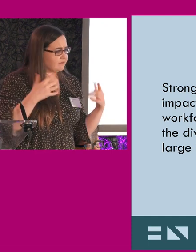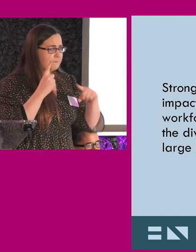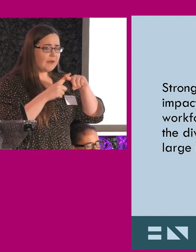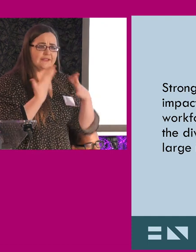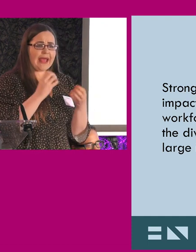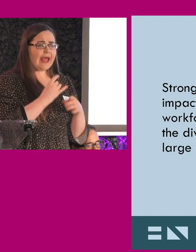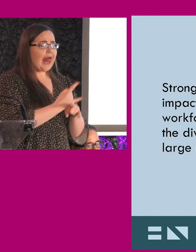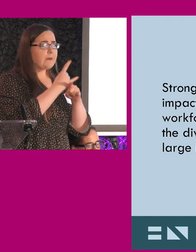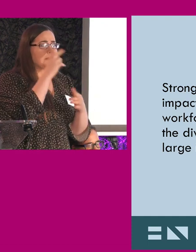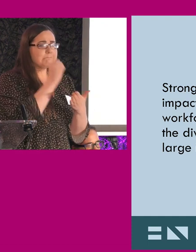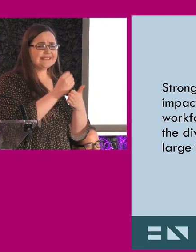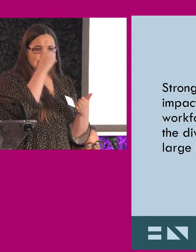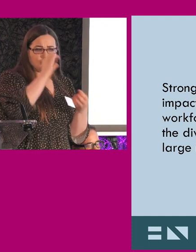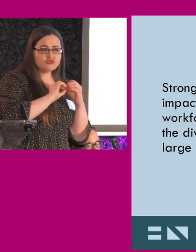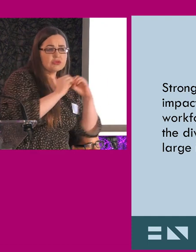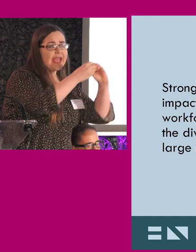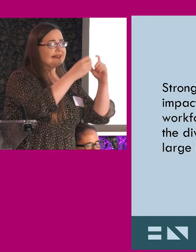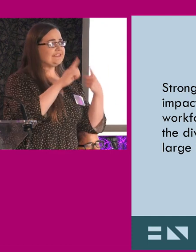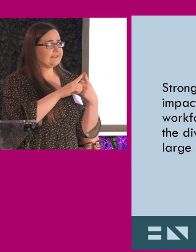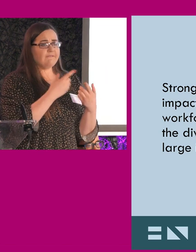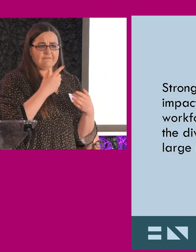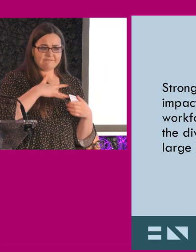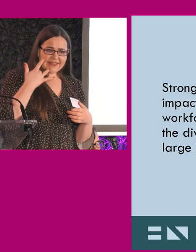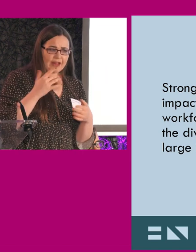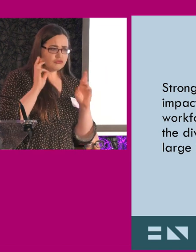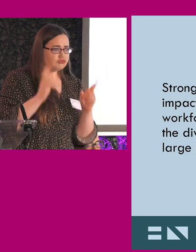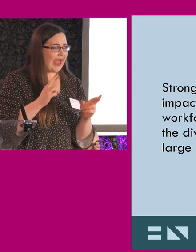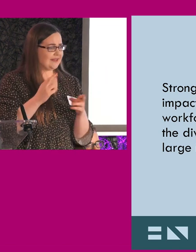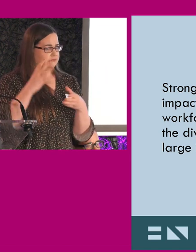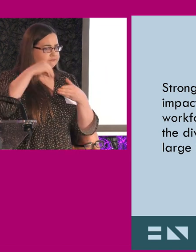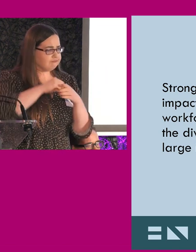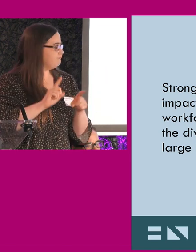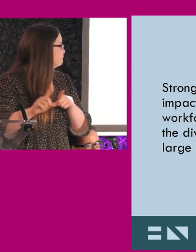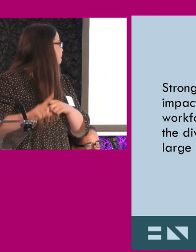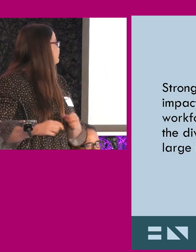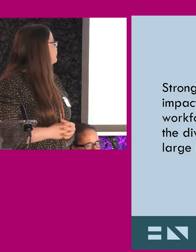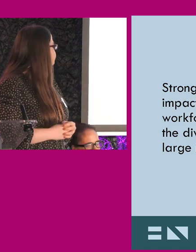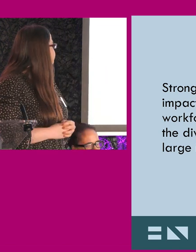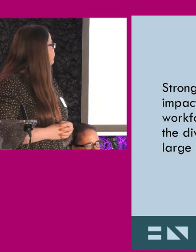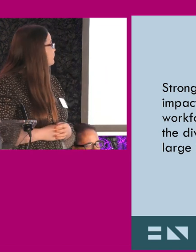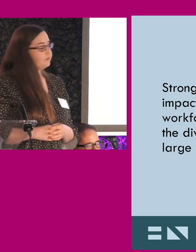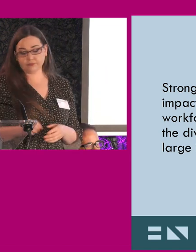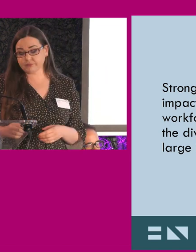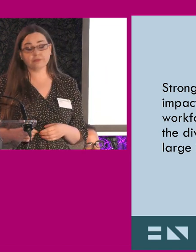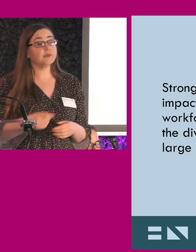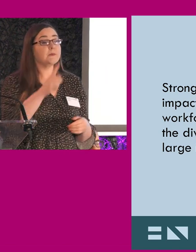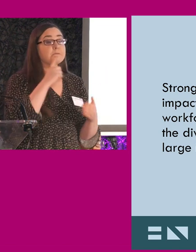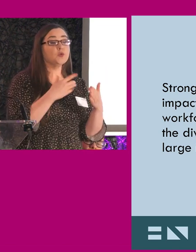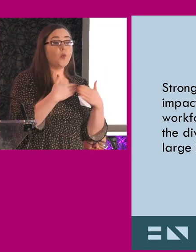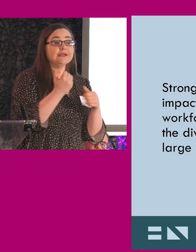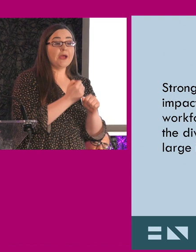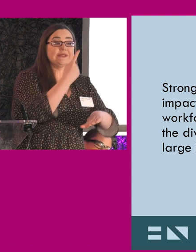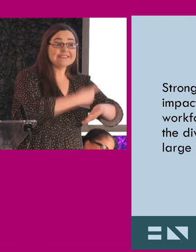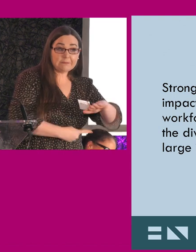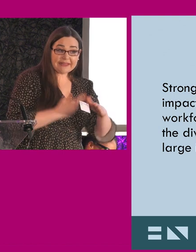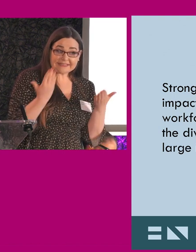response to that kind of question. It helps businesses to create and to feel that they have the right involvement in their businesses.